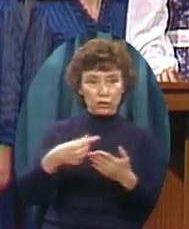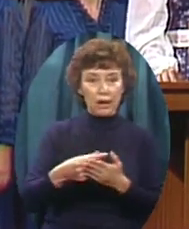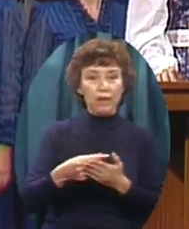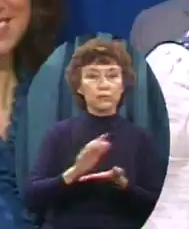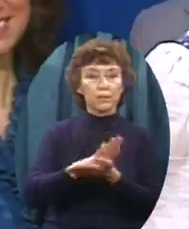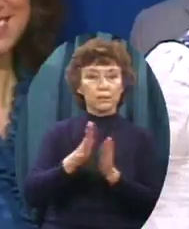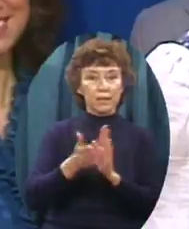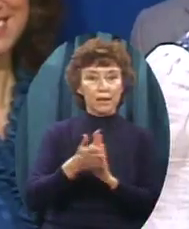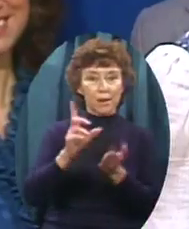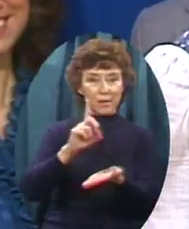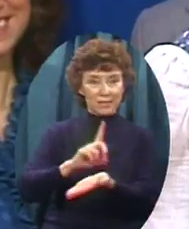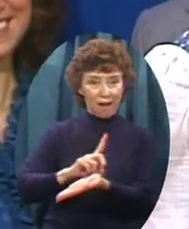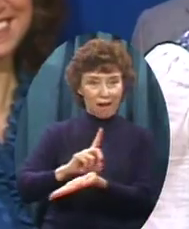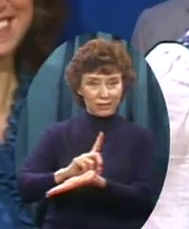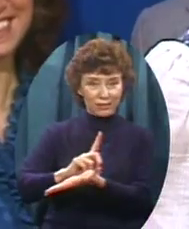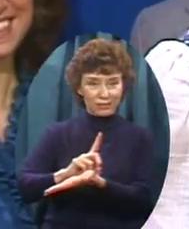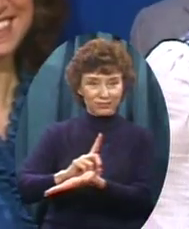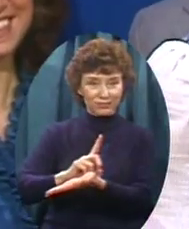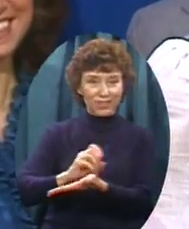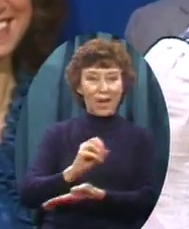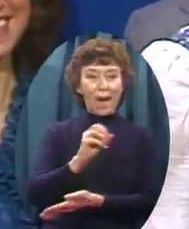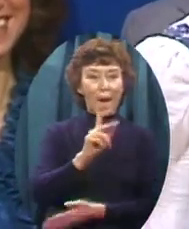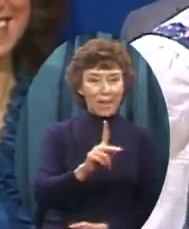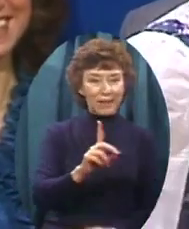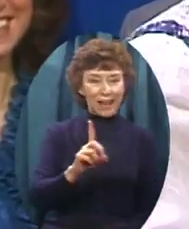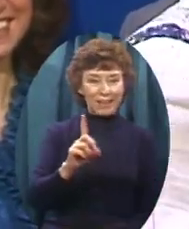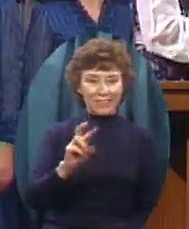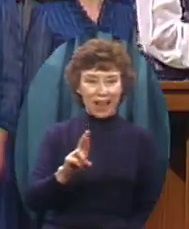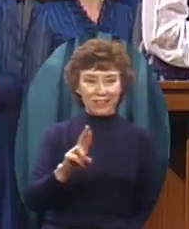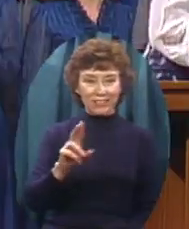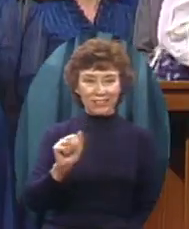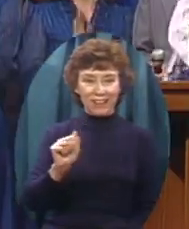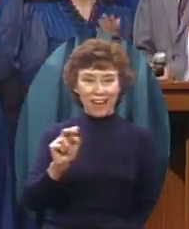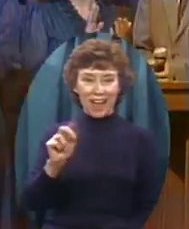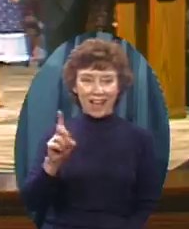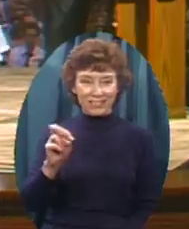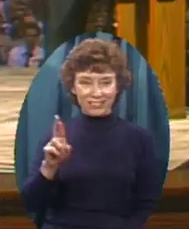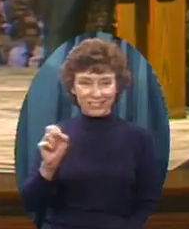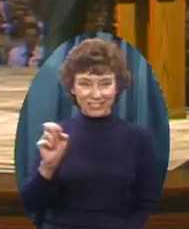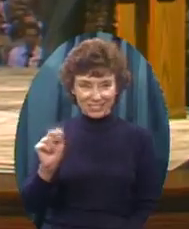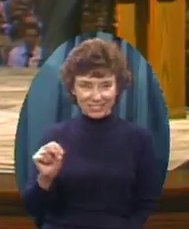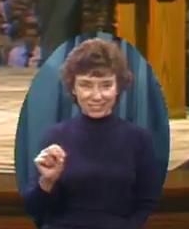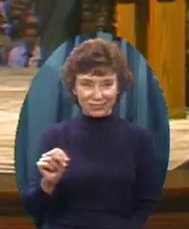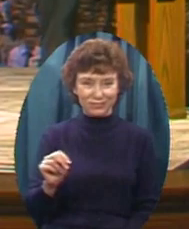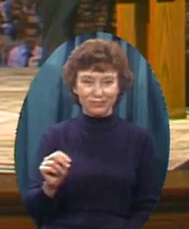doctor Yes All right, Dr. Anderson, God bless you We're with you, all right